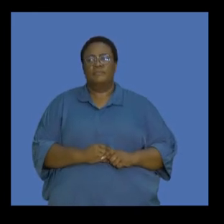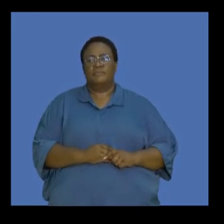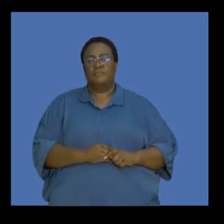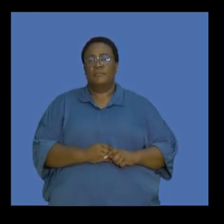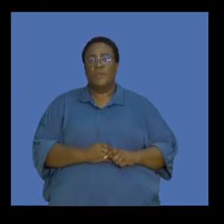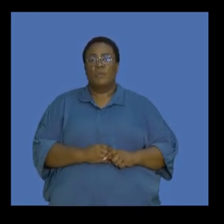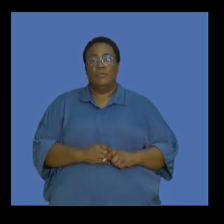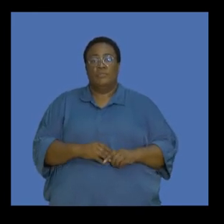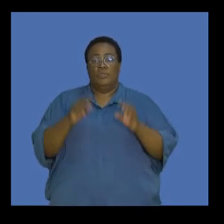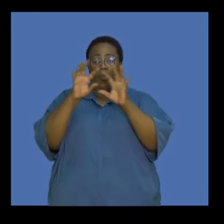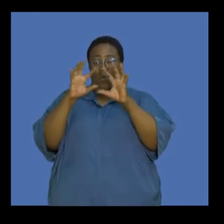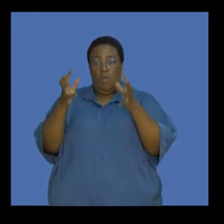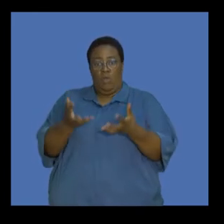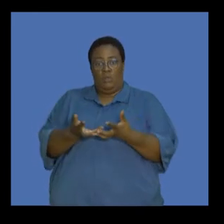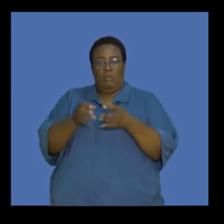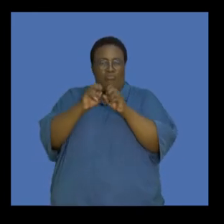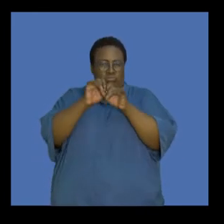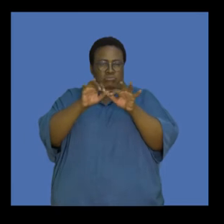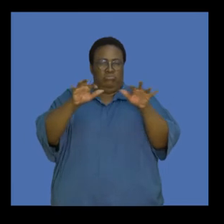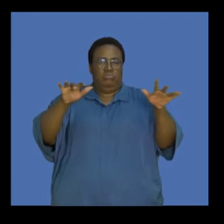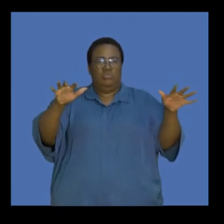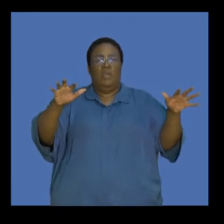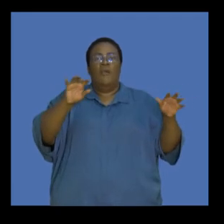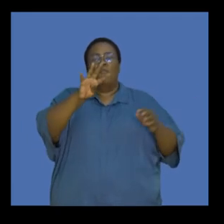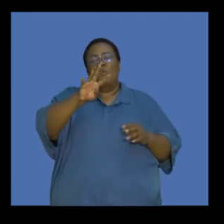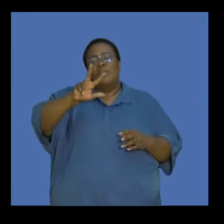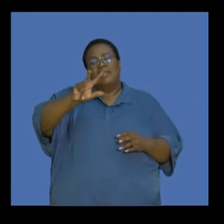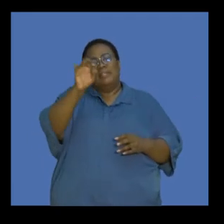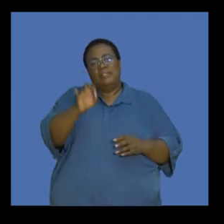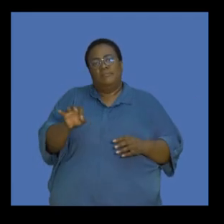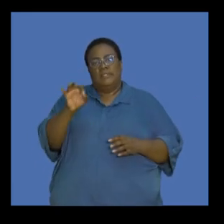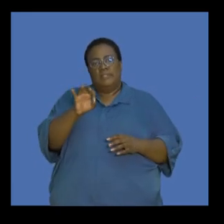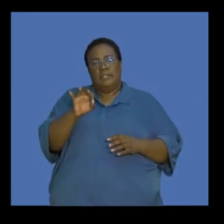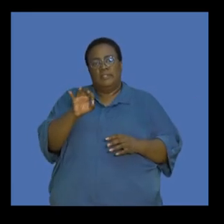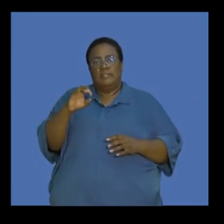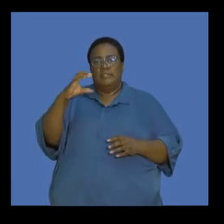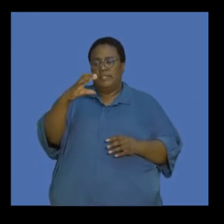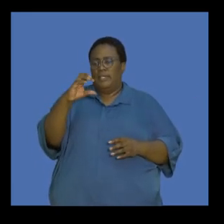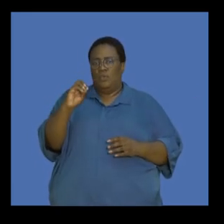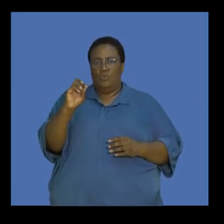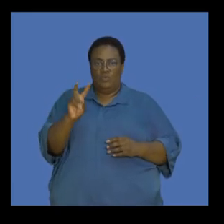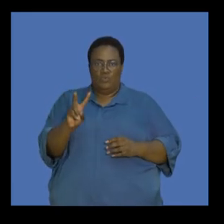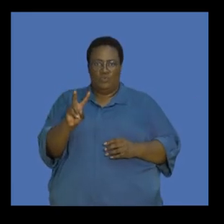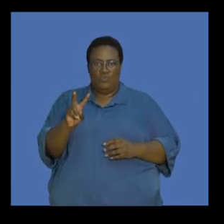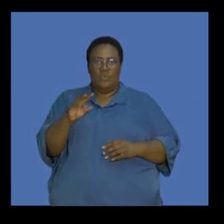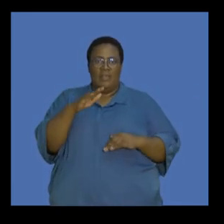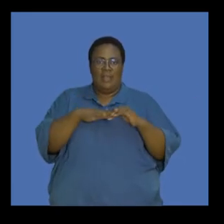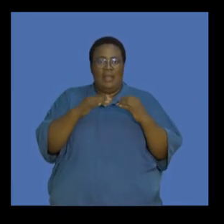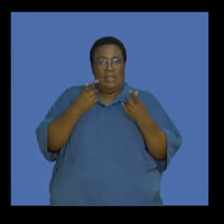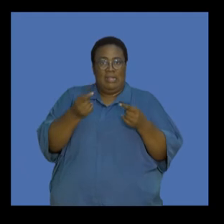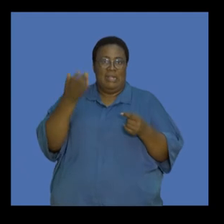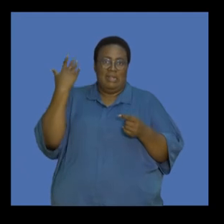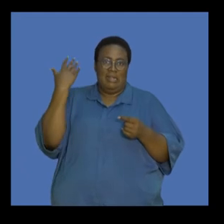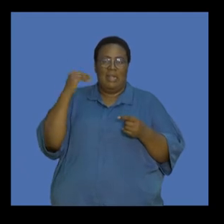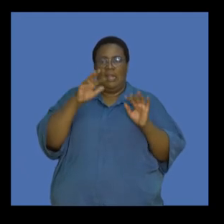The world emits 48% more carbon dioxide from the consumption of energy now than it did in